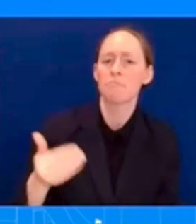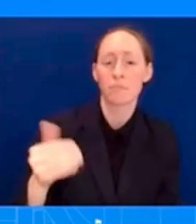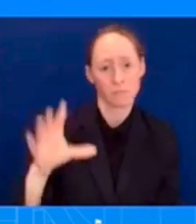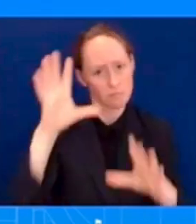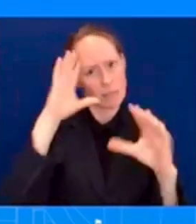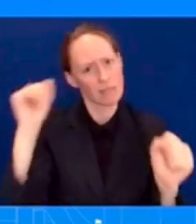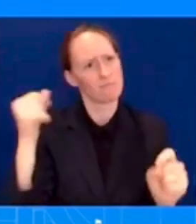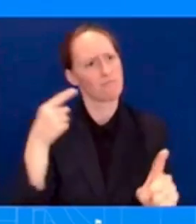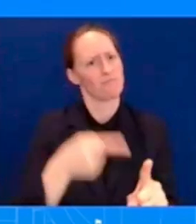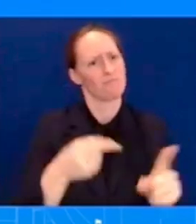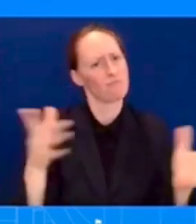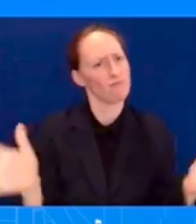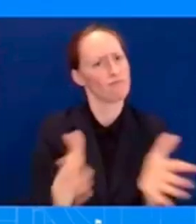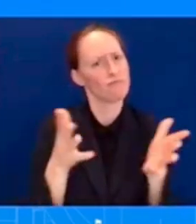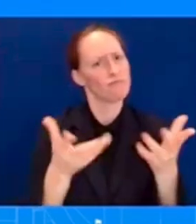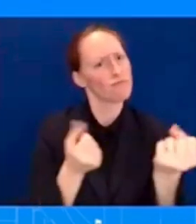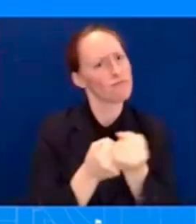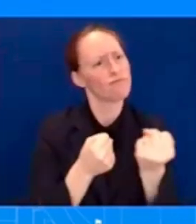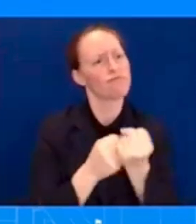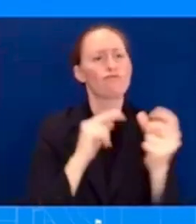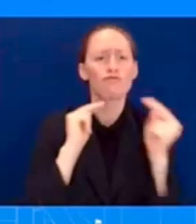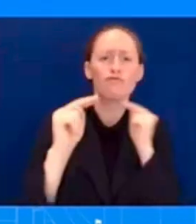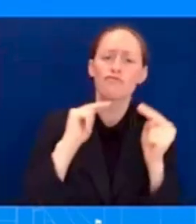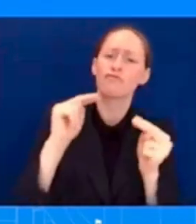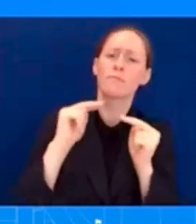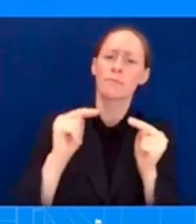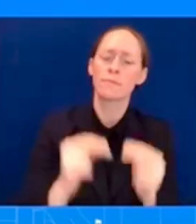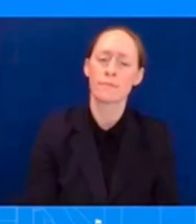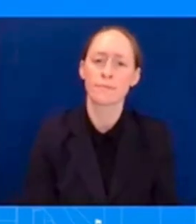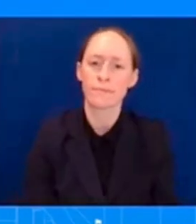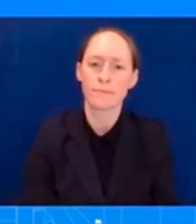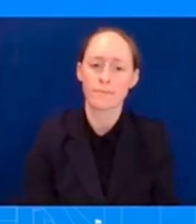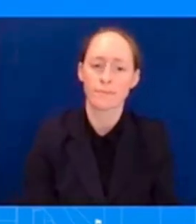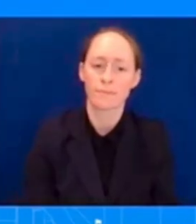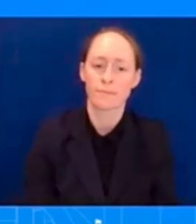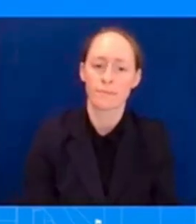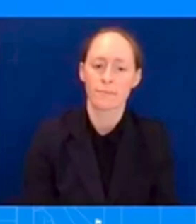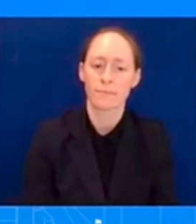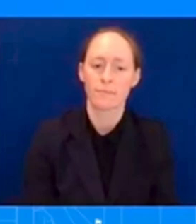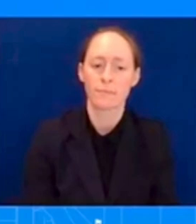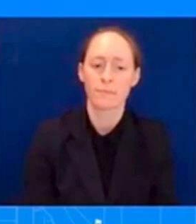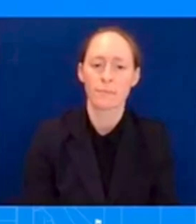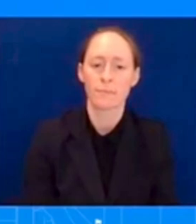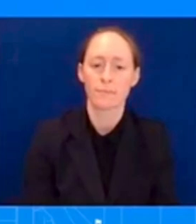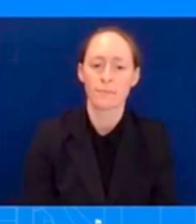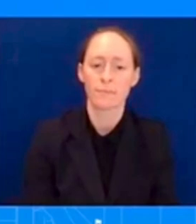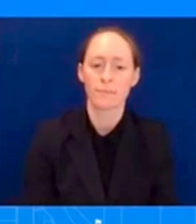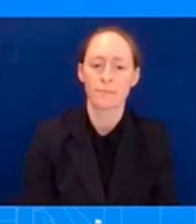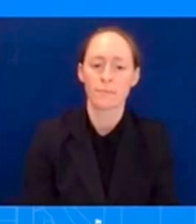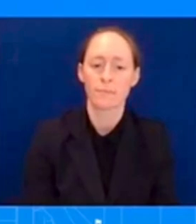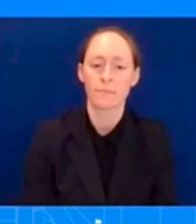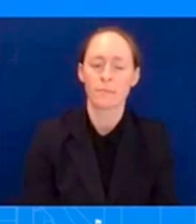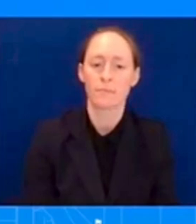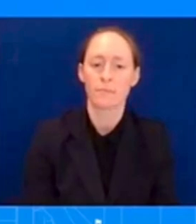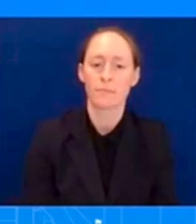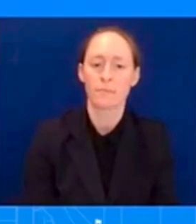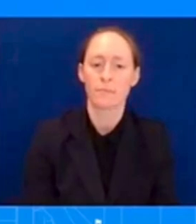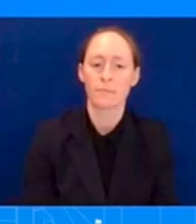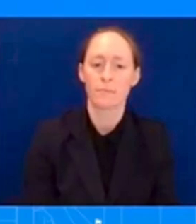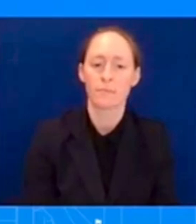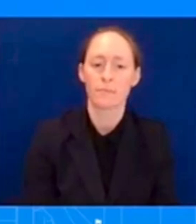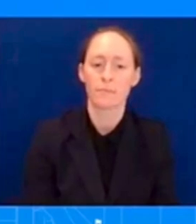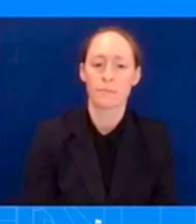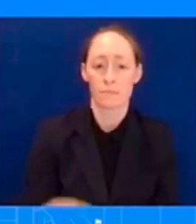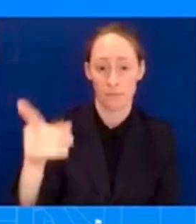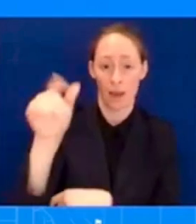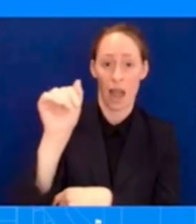Thanks, Karine. Given what the Administrator said about the perils of the President traveling to Hawaii now, does he want to travel